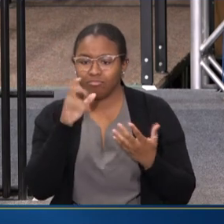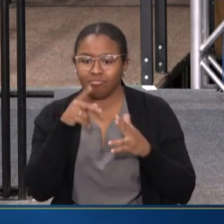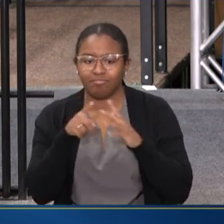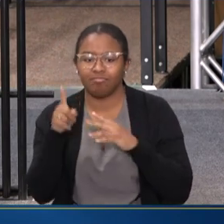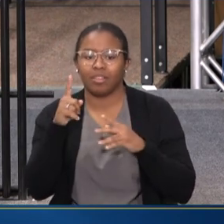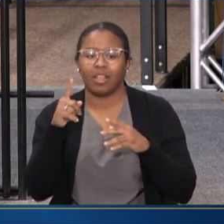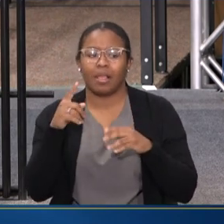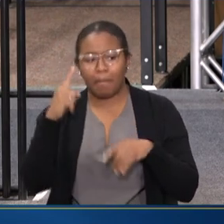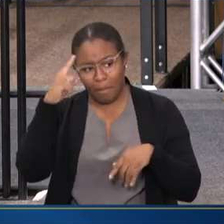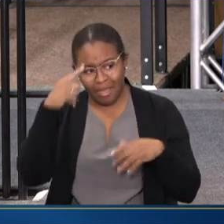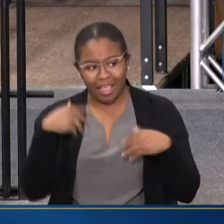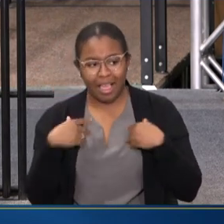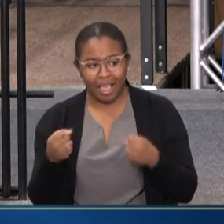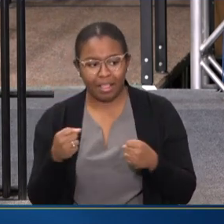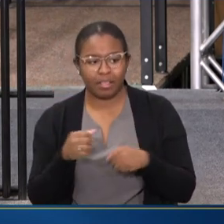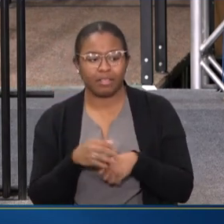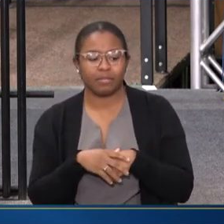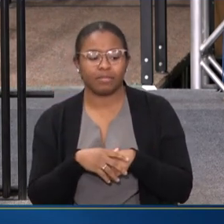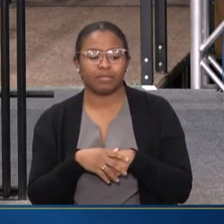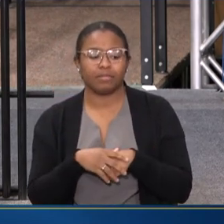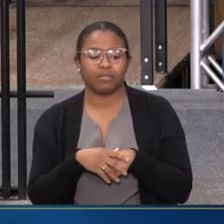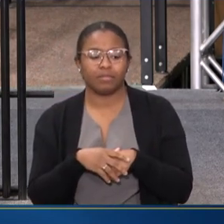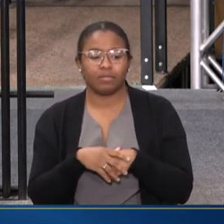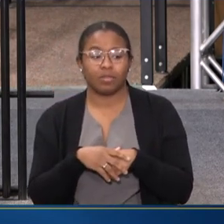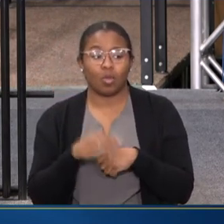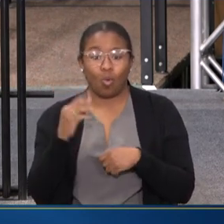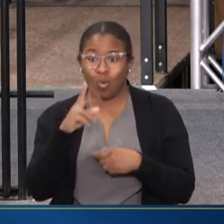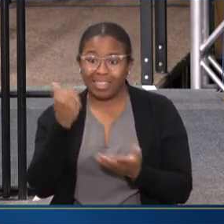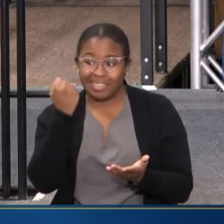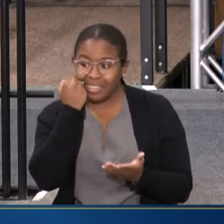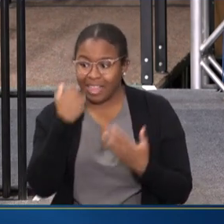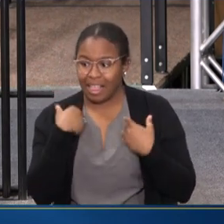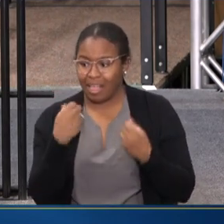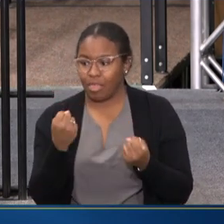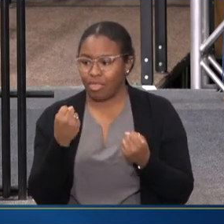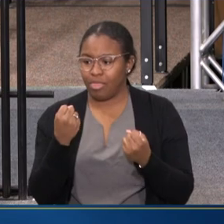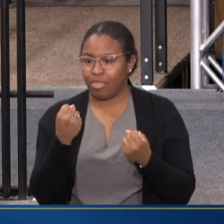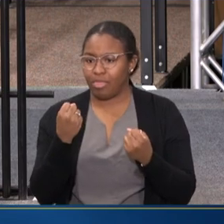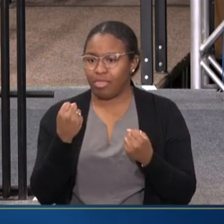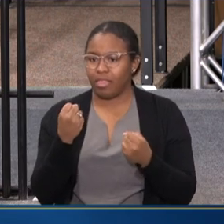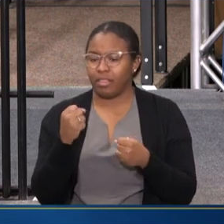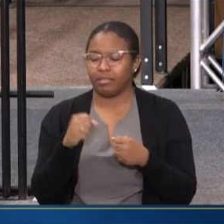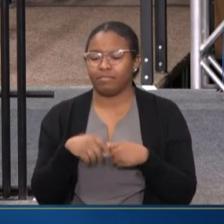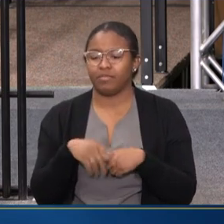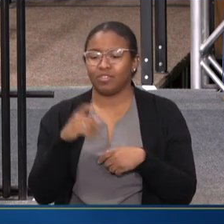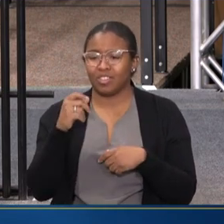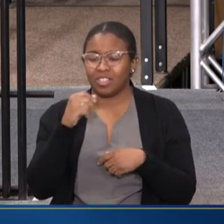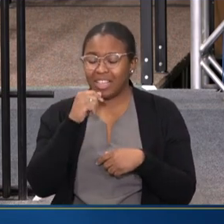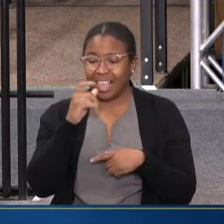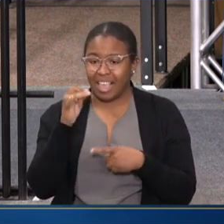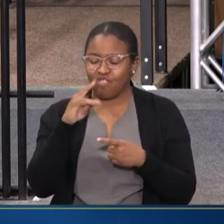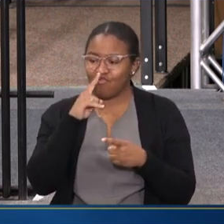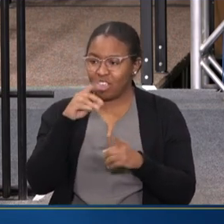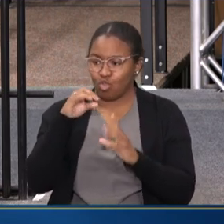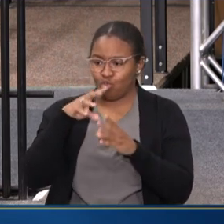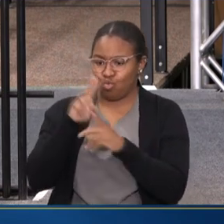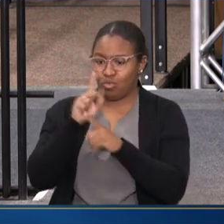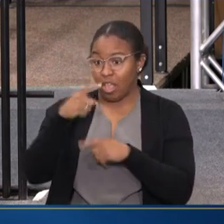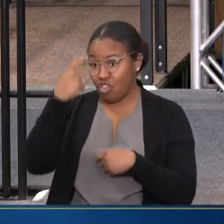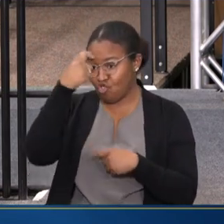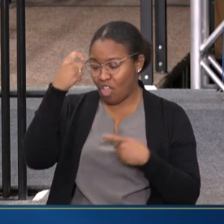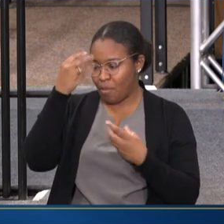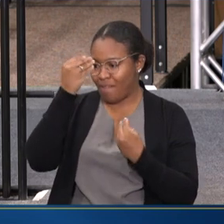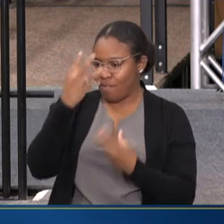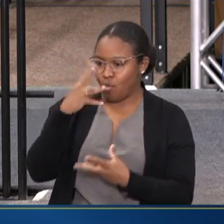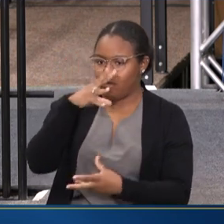HEALTH AIDES, OR EVEN DENTAL HEALTH AIDES. AND WITHIN THE CONTEXT OF THE TRAUMA-INFORMED APPROACH